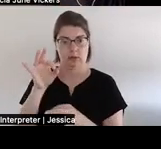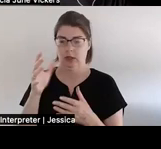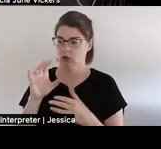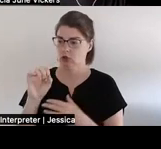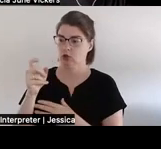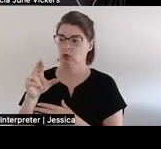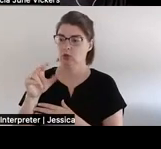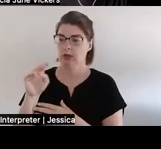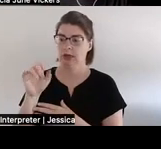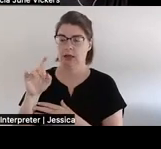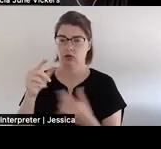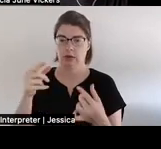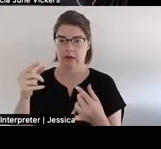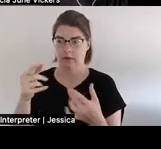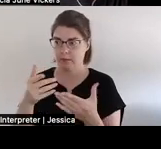were encountered